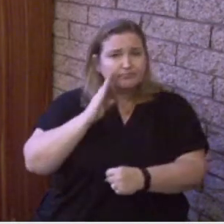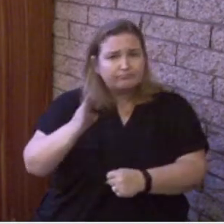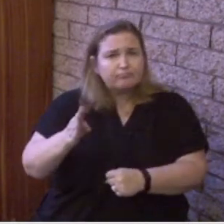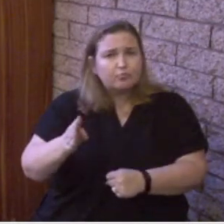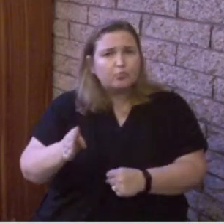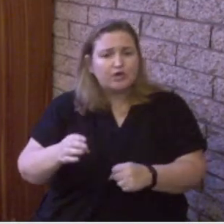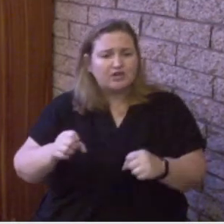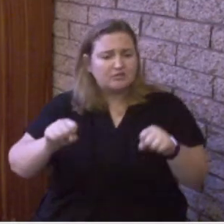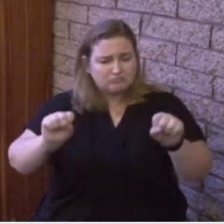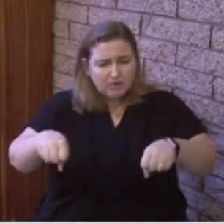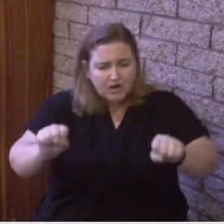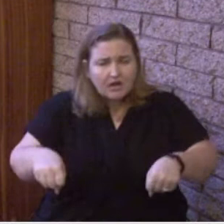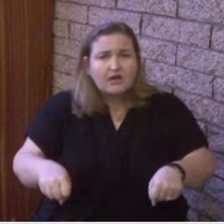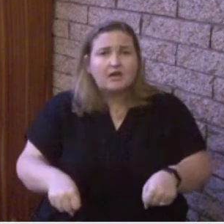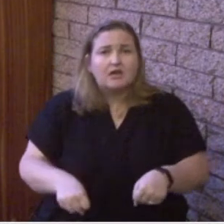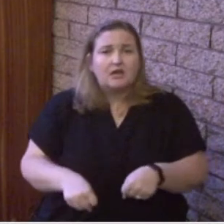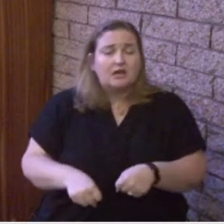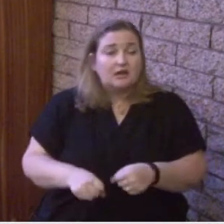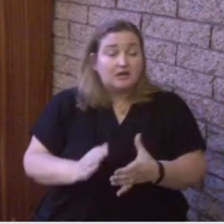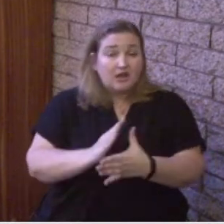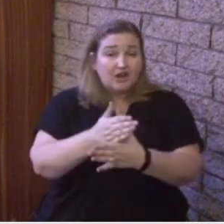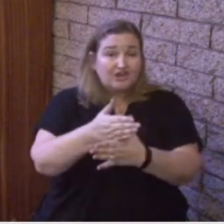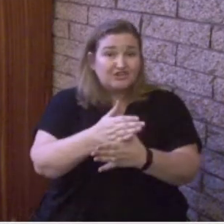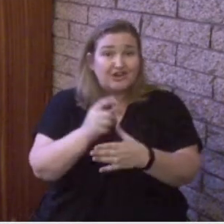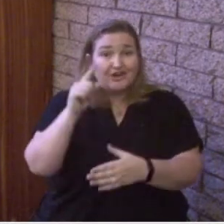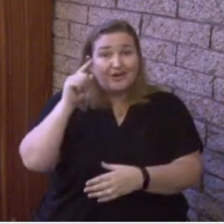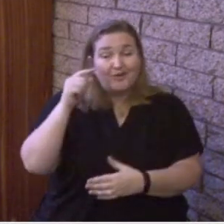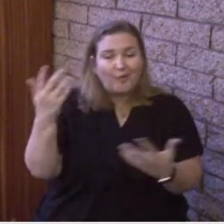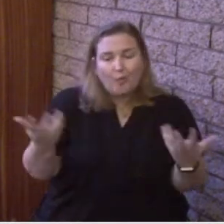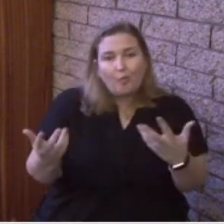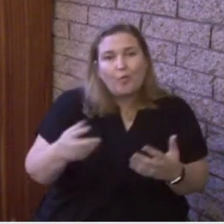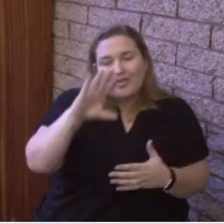they believe, stand for the love of Christ.